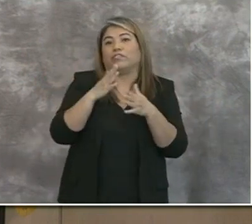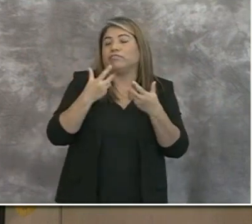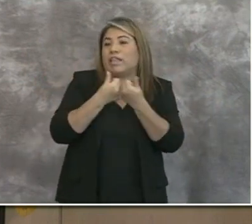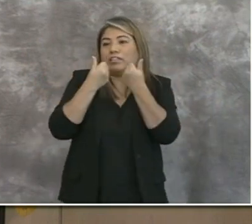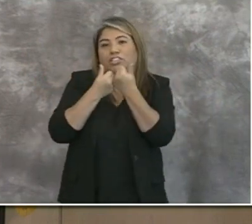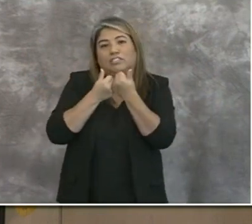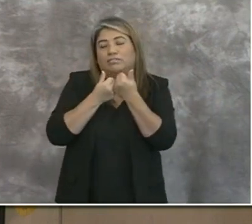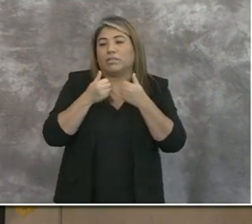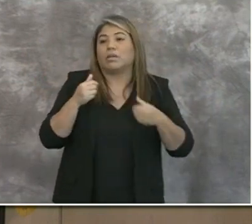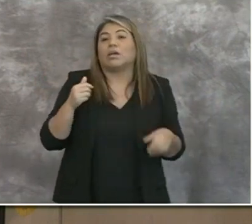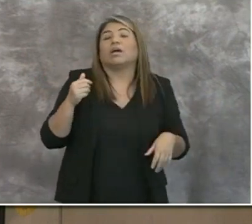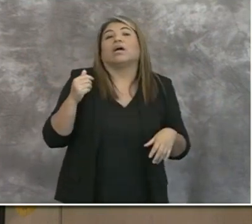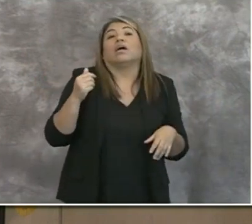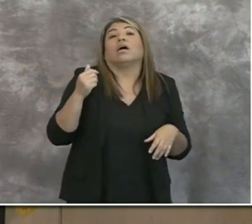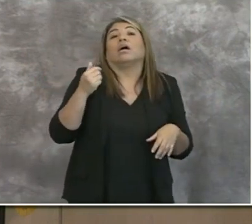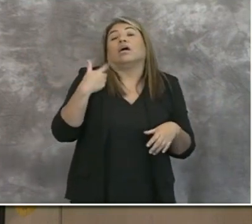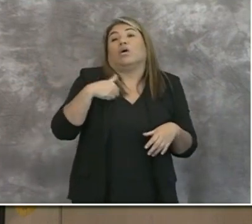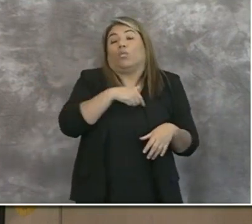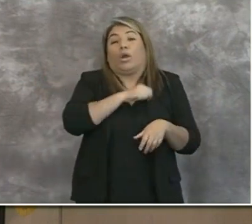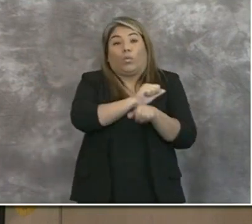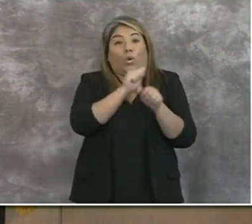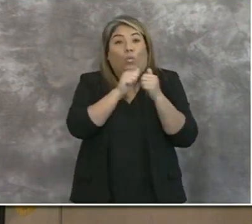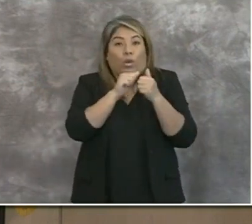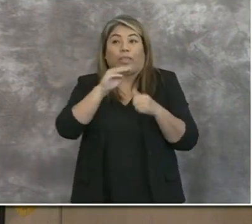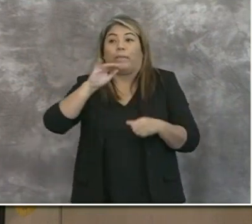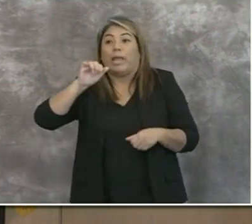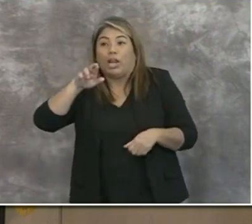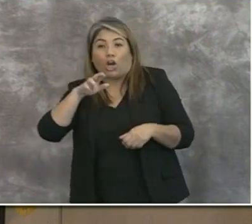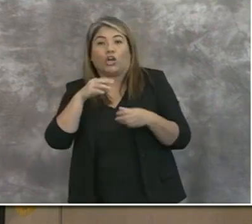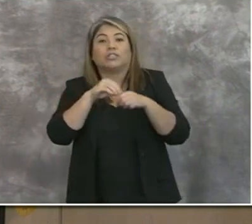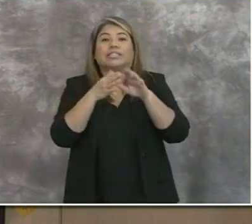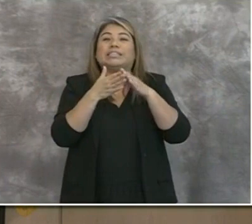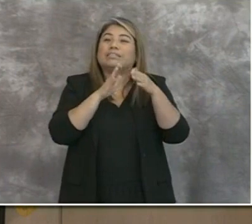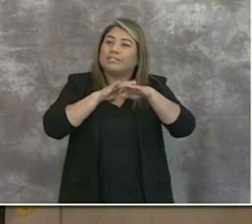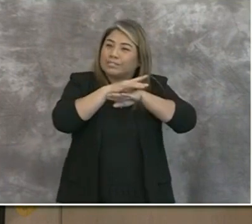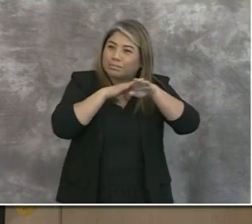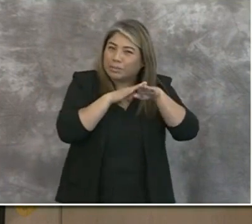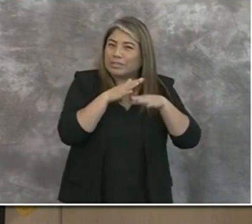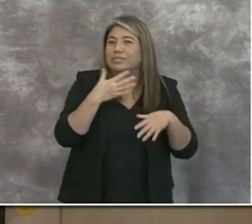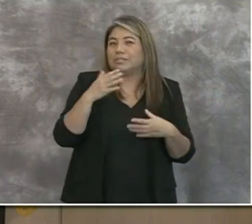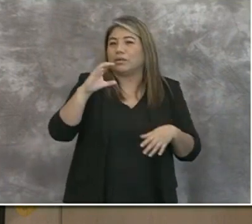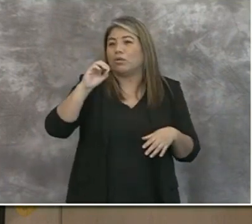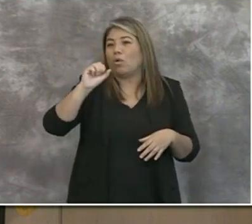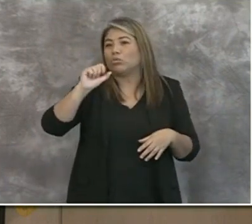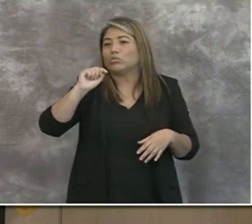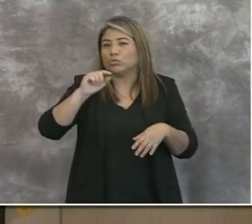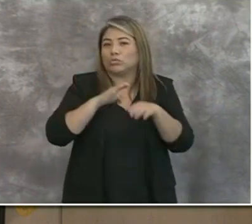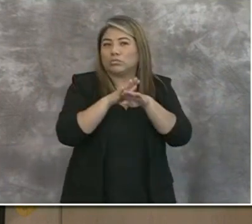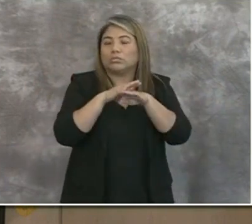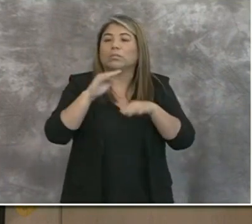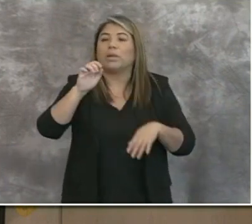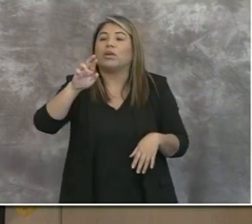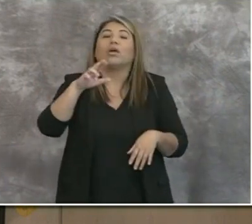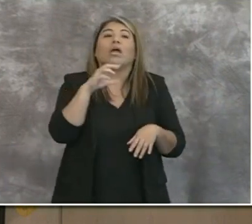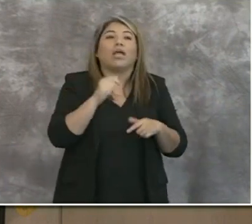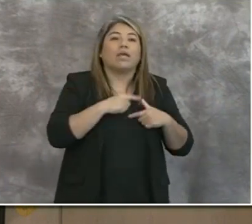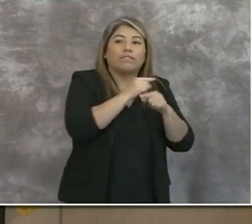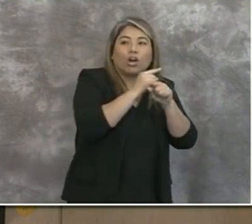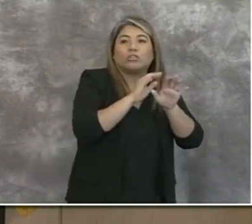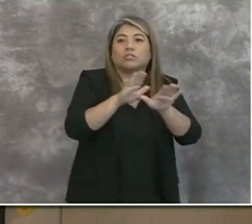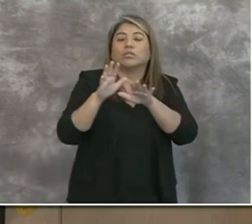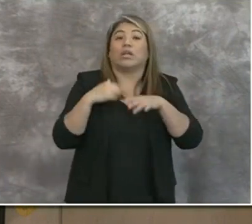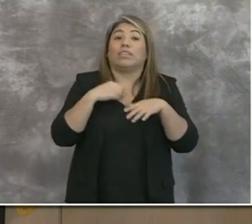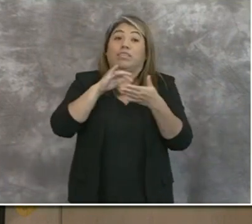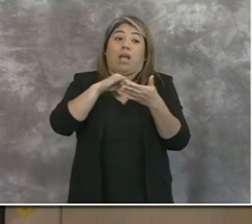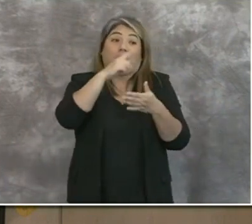I think in general, we've worked with the coastal mayors, city managers, lifeguards, law enforcement, and they think this is a step, an appropriate step that we